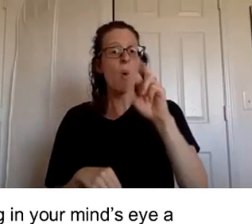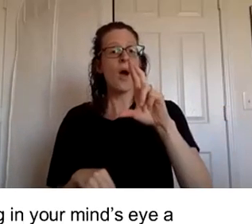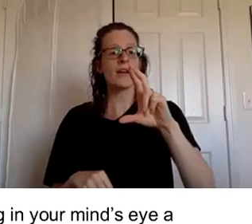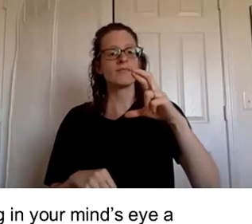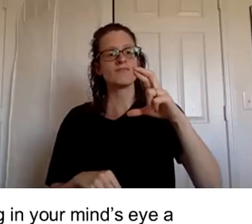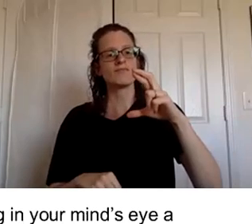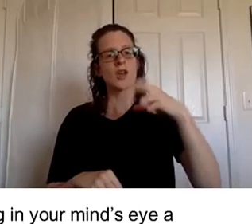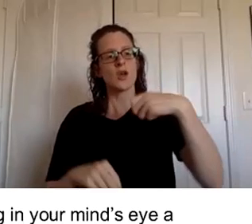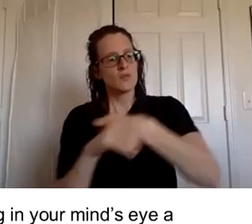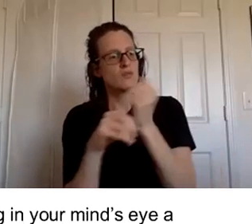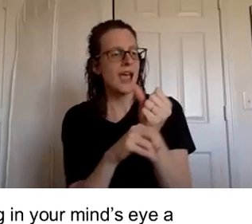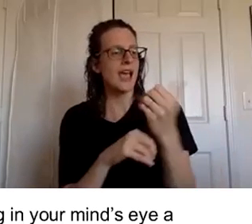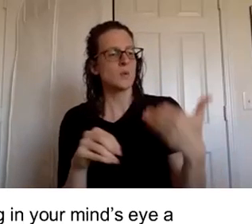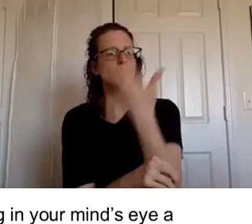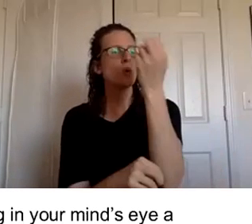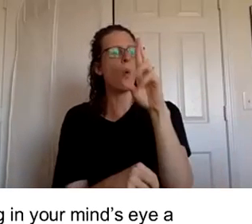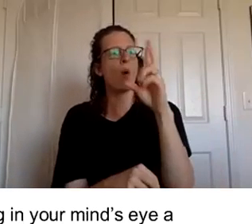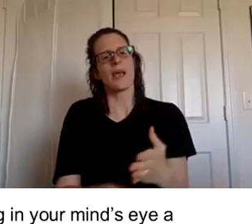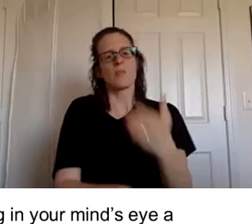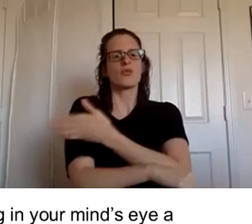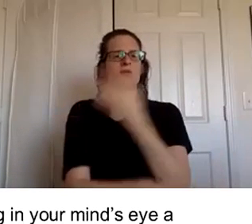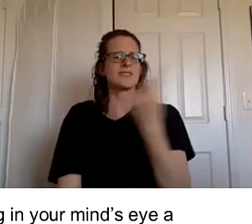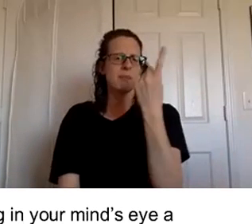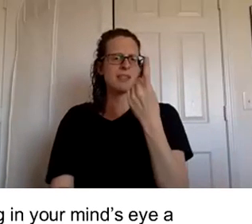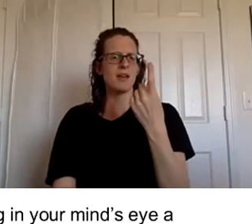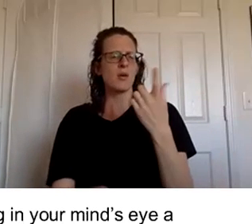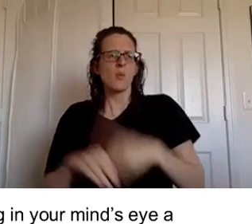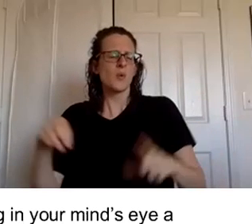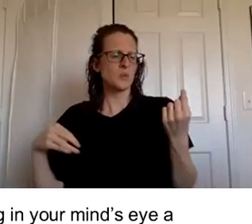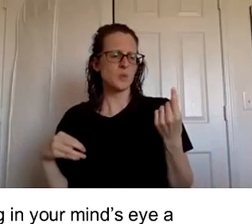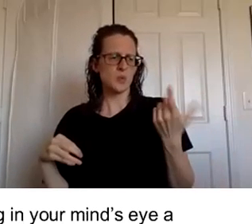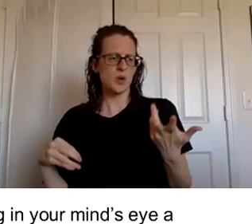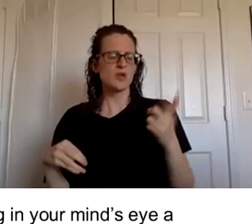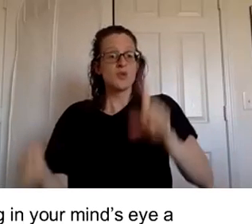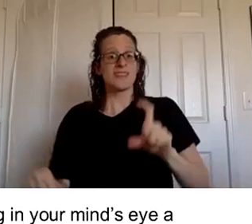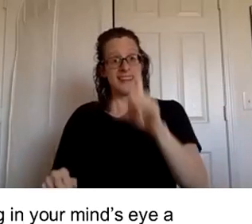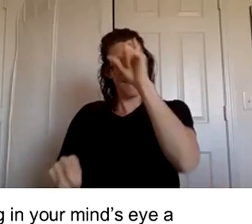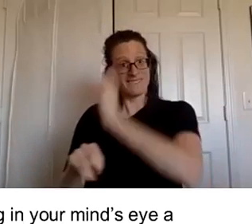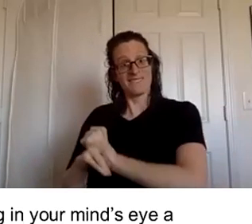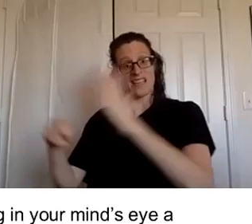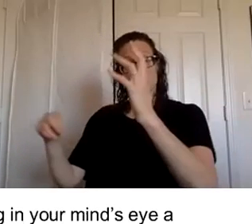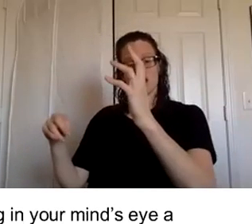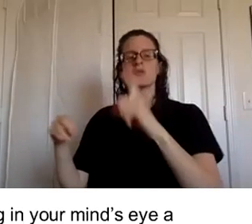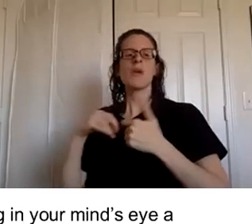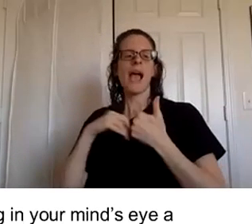how are you going to do that to get your life there you need a vision so you can create a road map